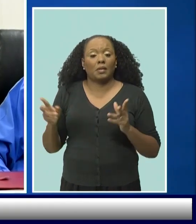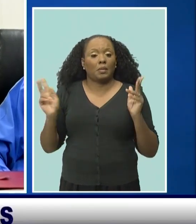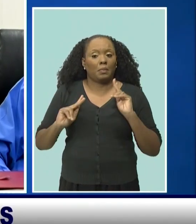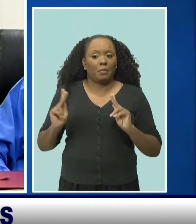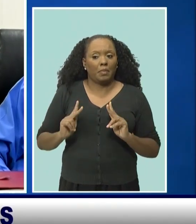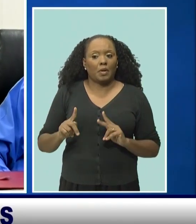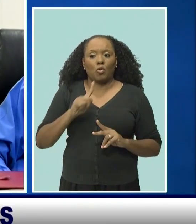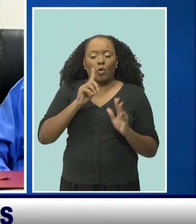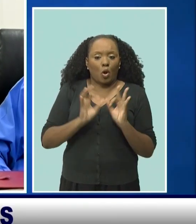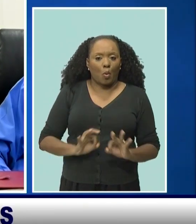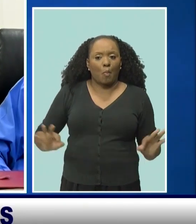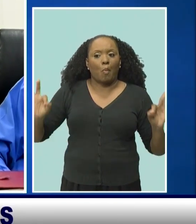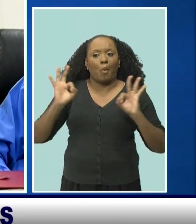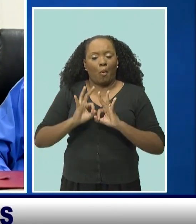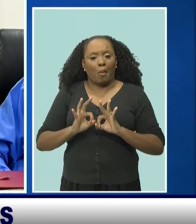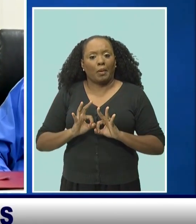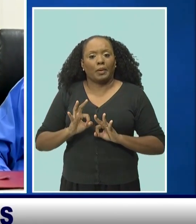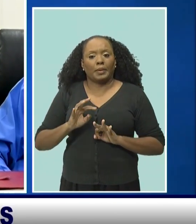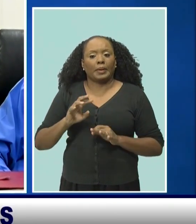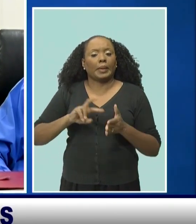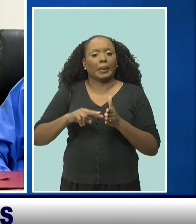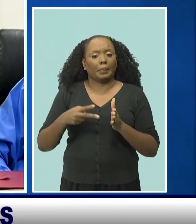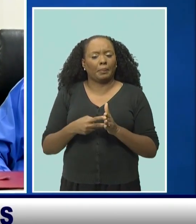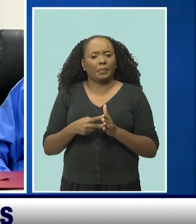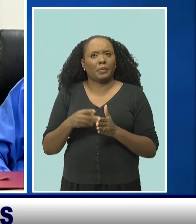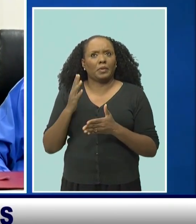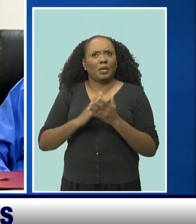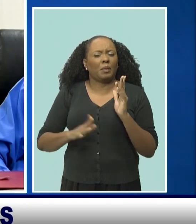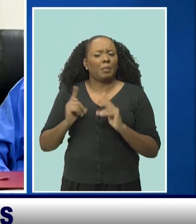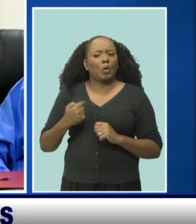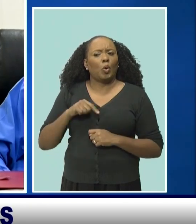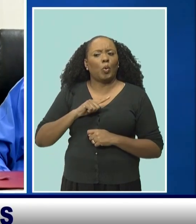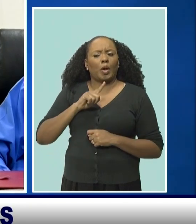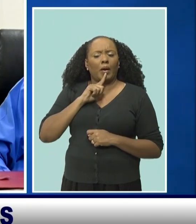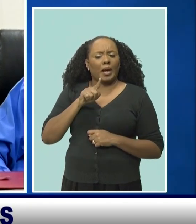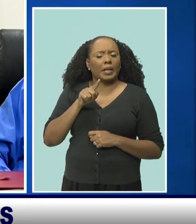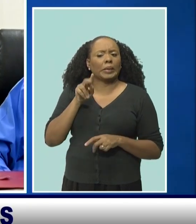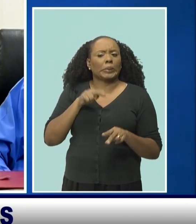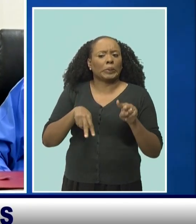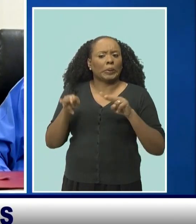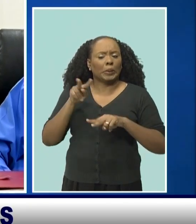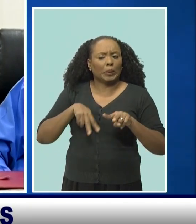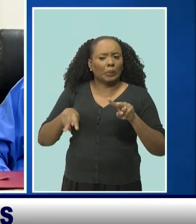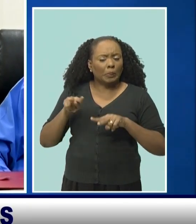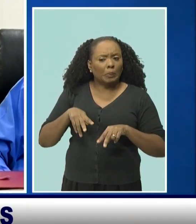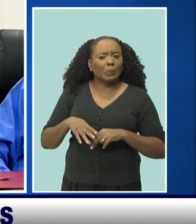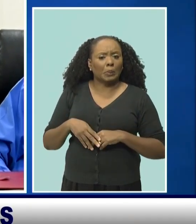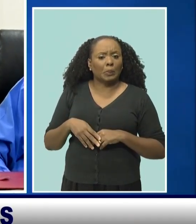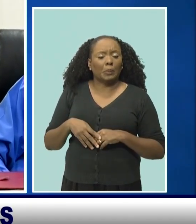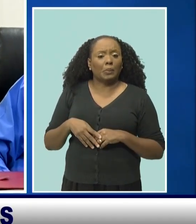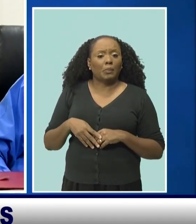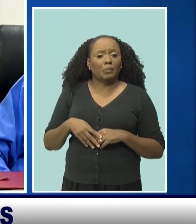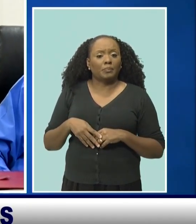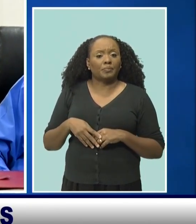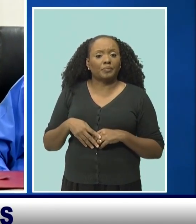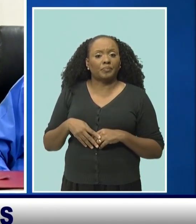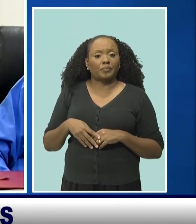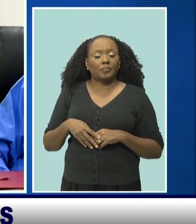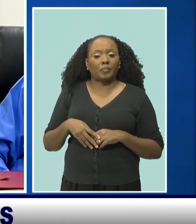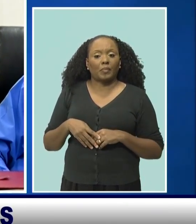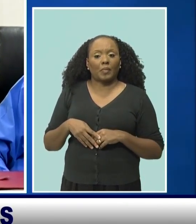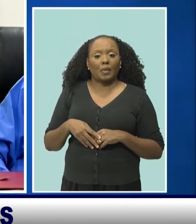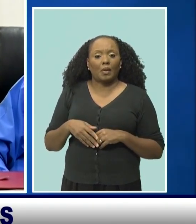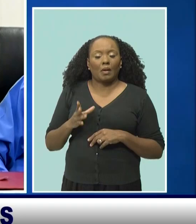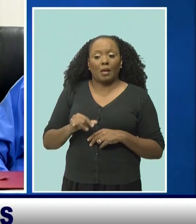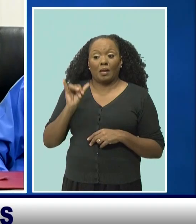that require us to keep an eye out for them. And this is where